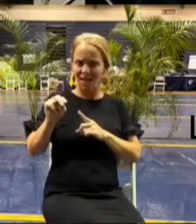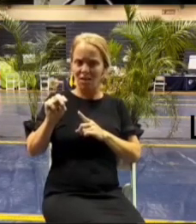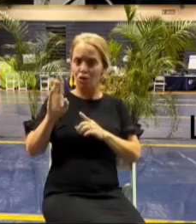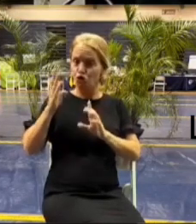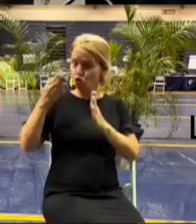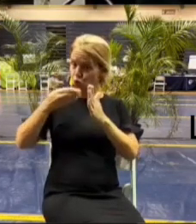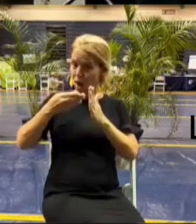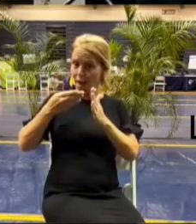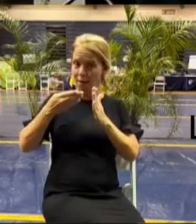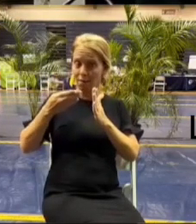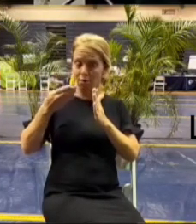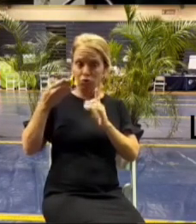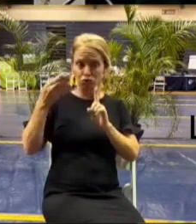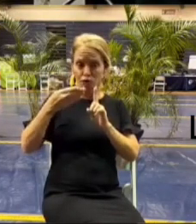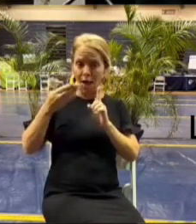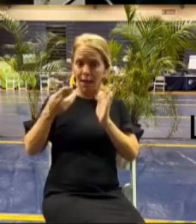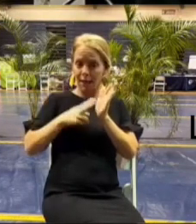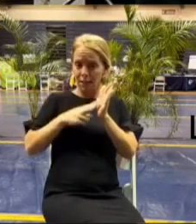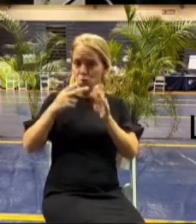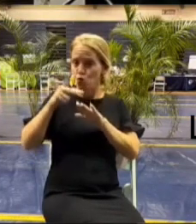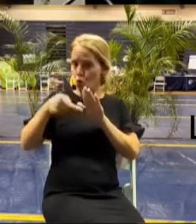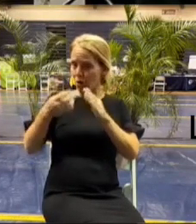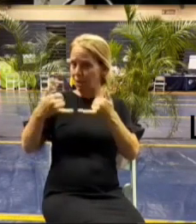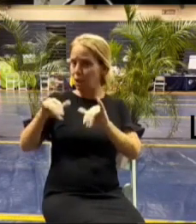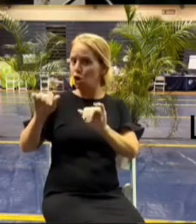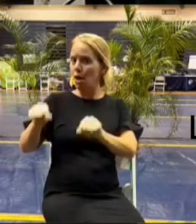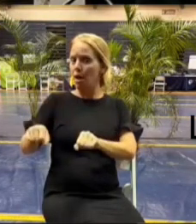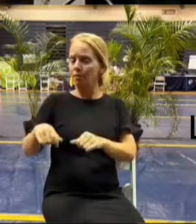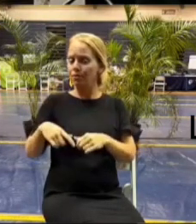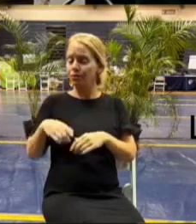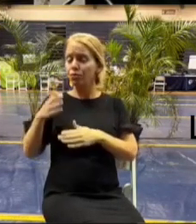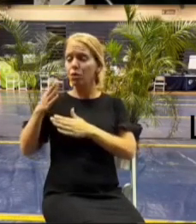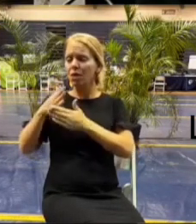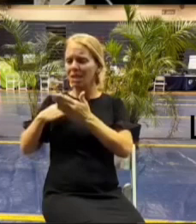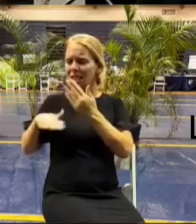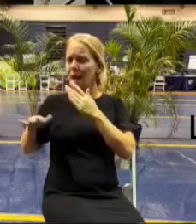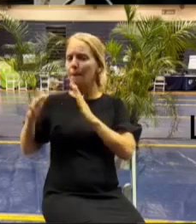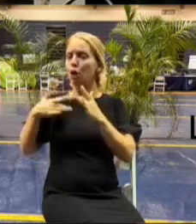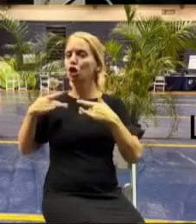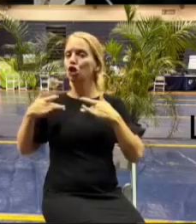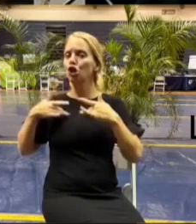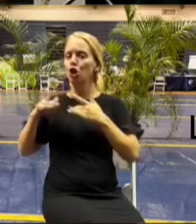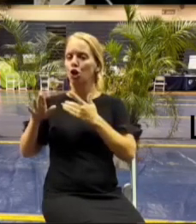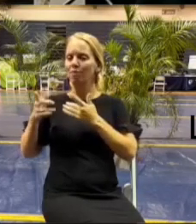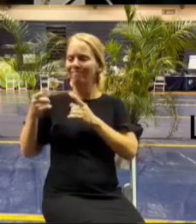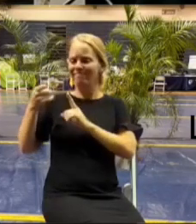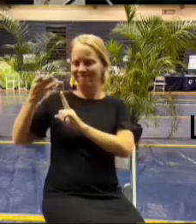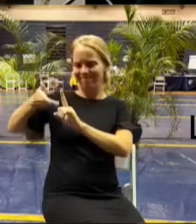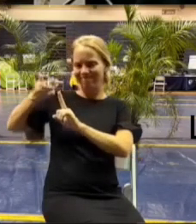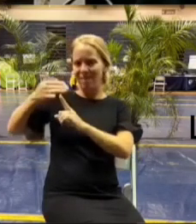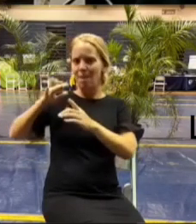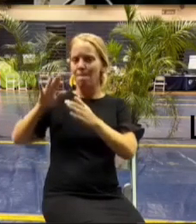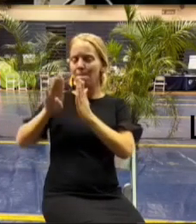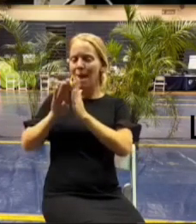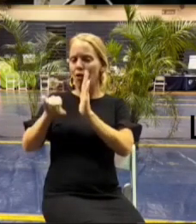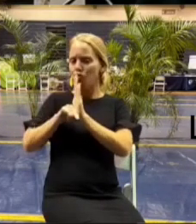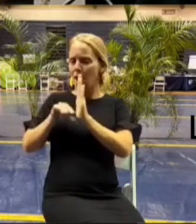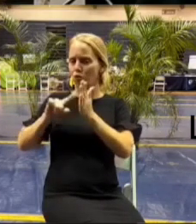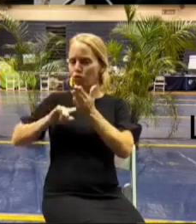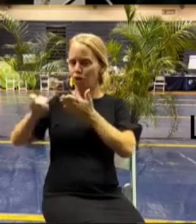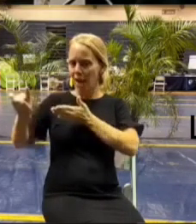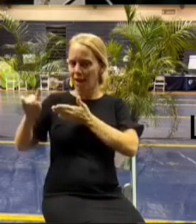program it's simple as that so the concern was is they doing the background check right for the housing that's fine um